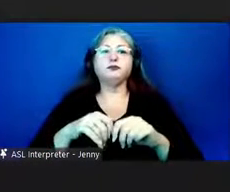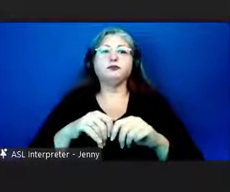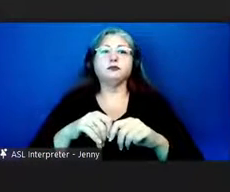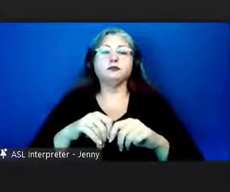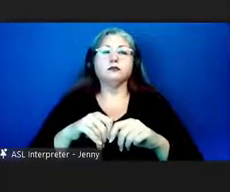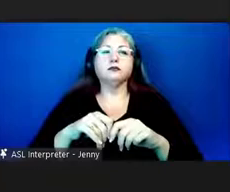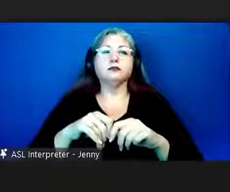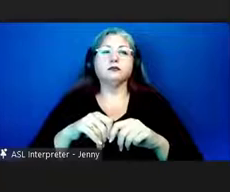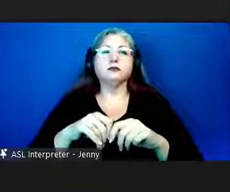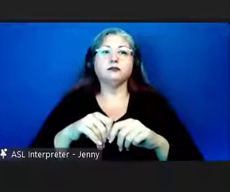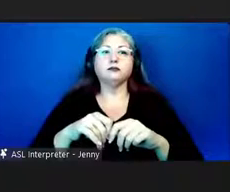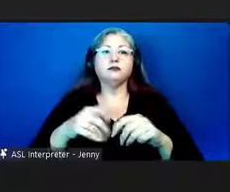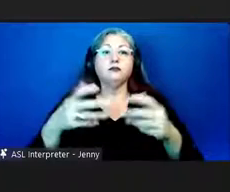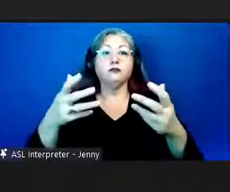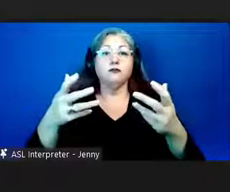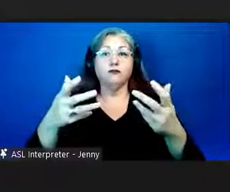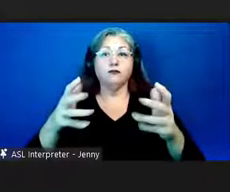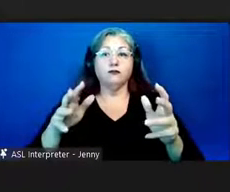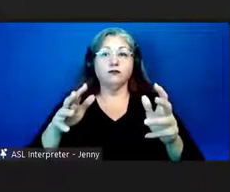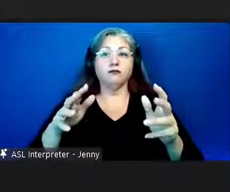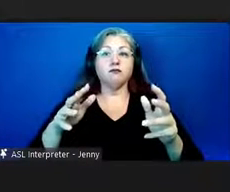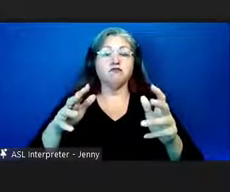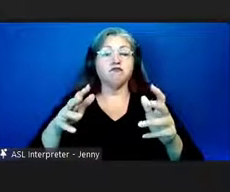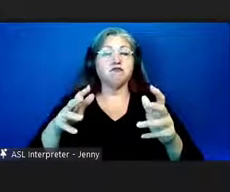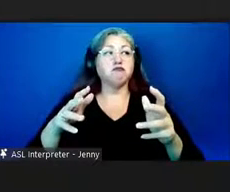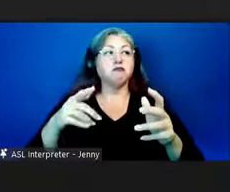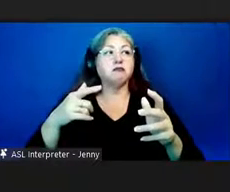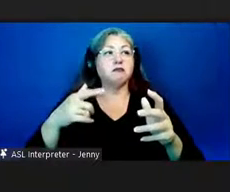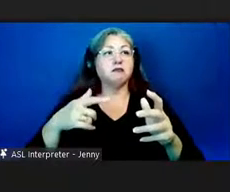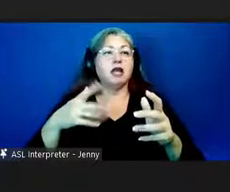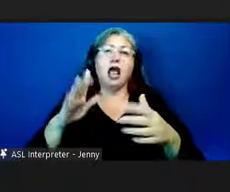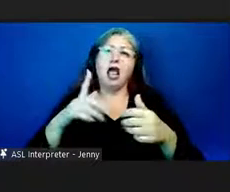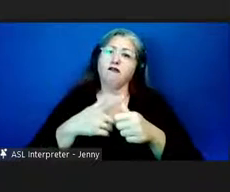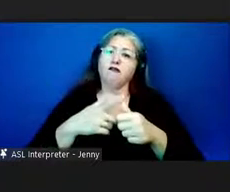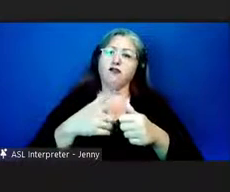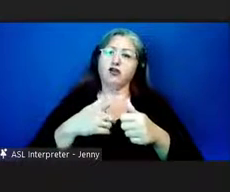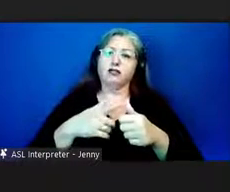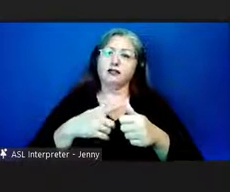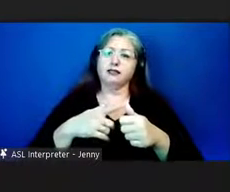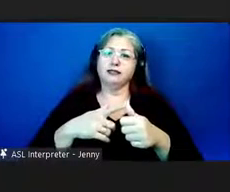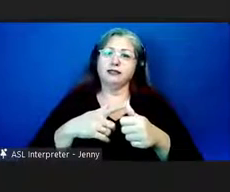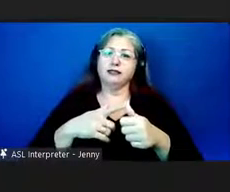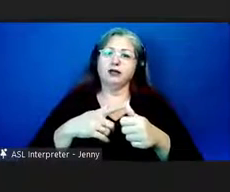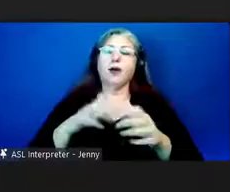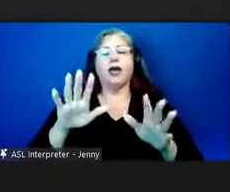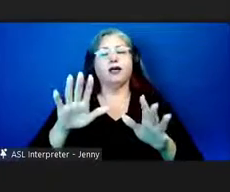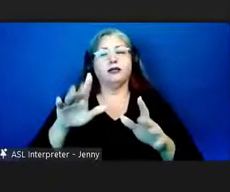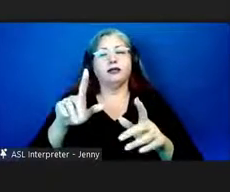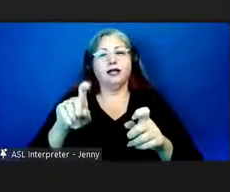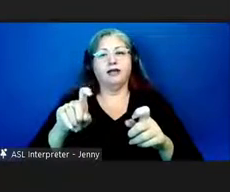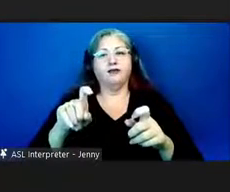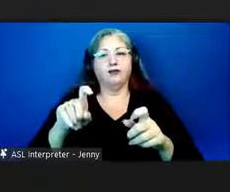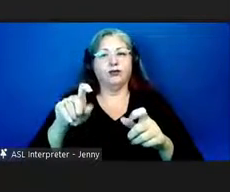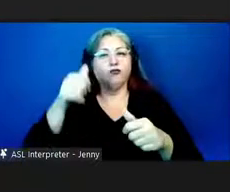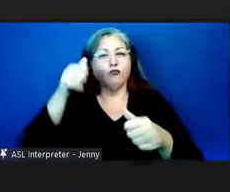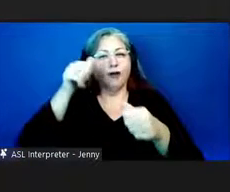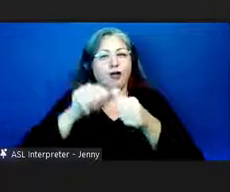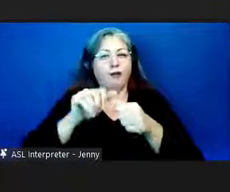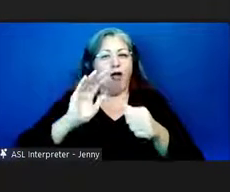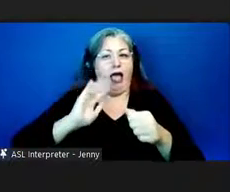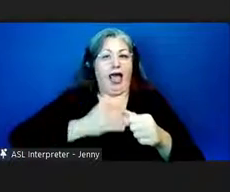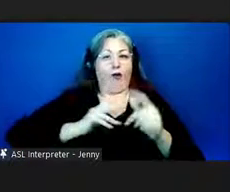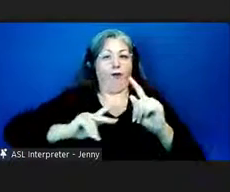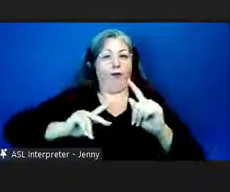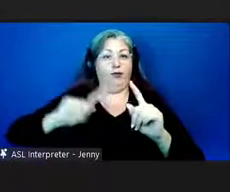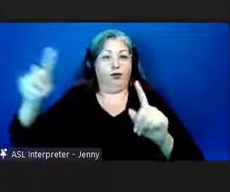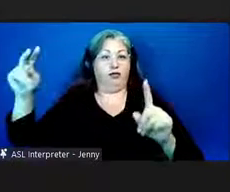uh he was uh you know at first uh this and we have to take the point of view of our people seeing